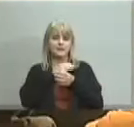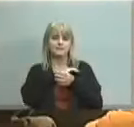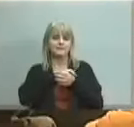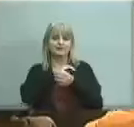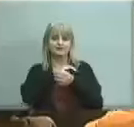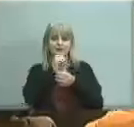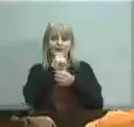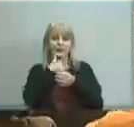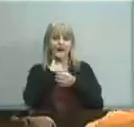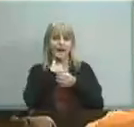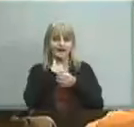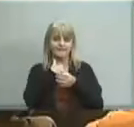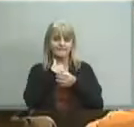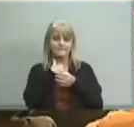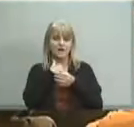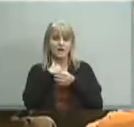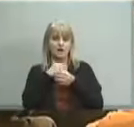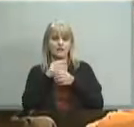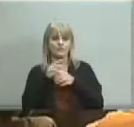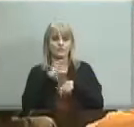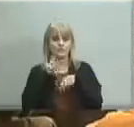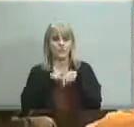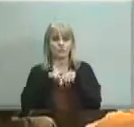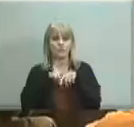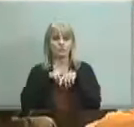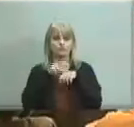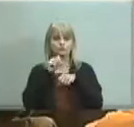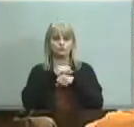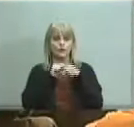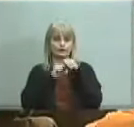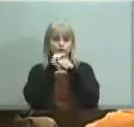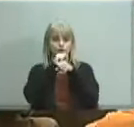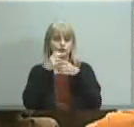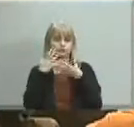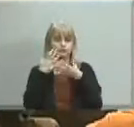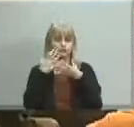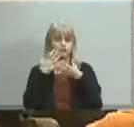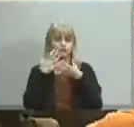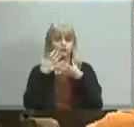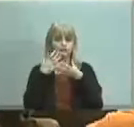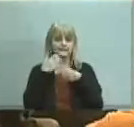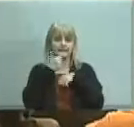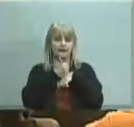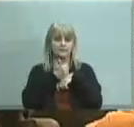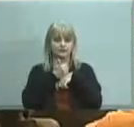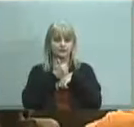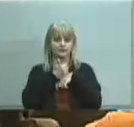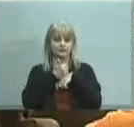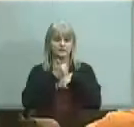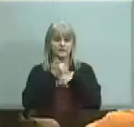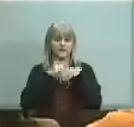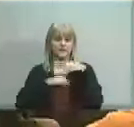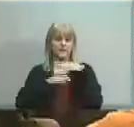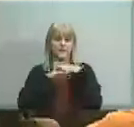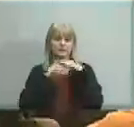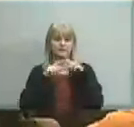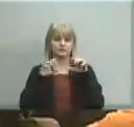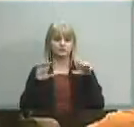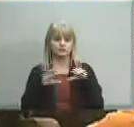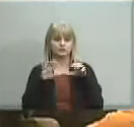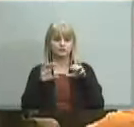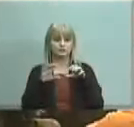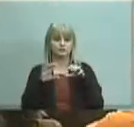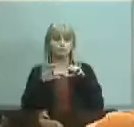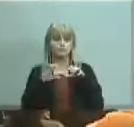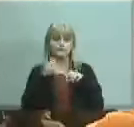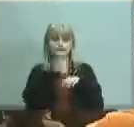don't have the usual structure in place the usual capacity that we have to do our own hiring and so